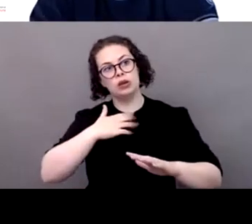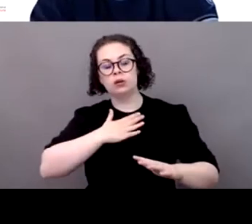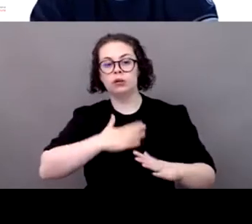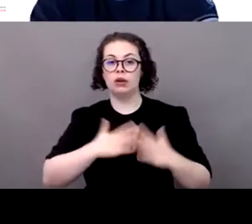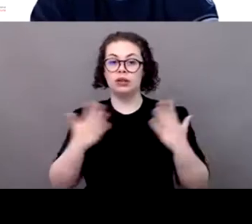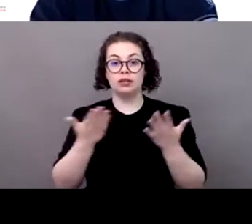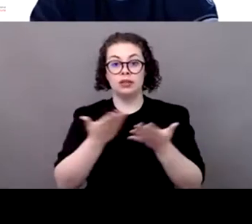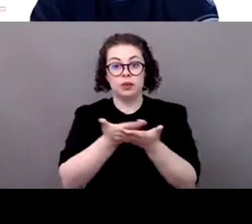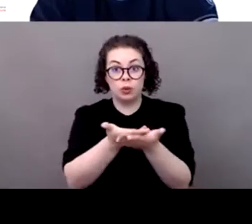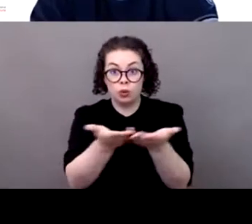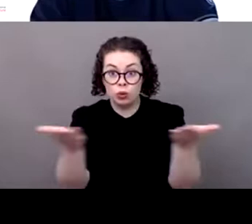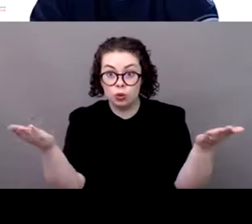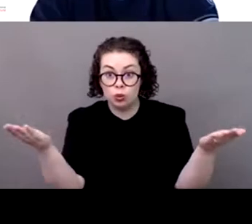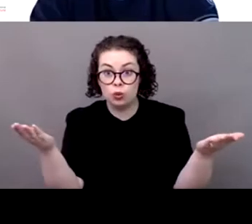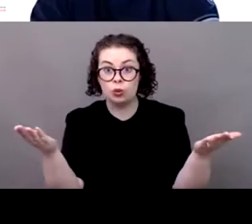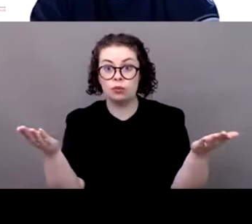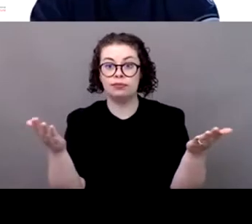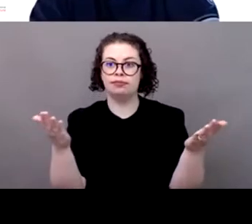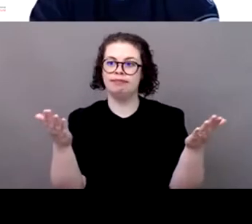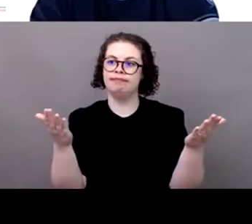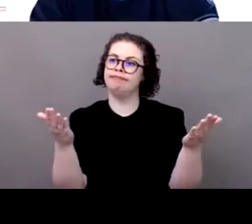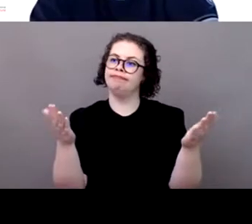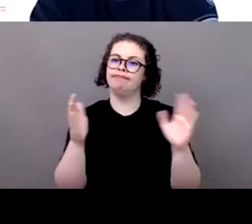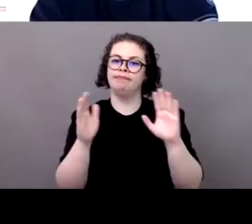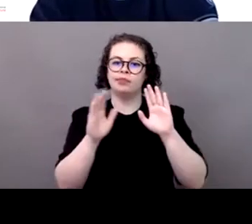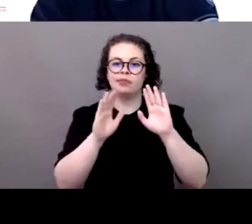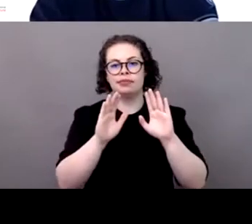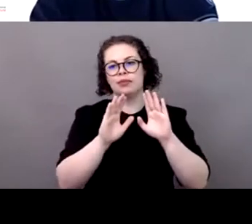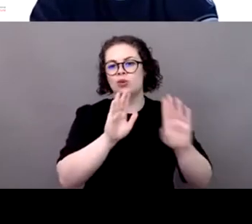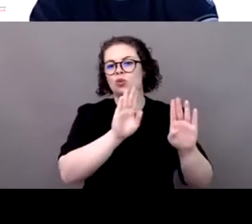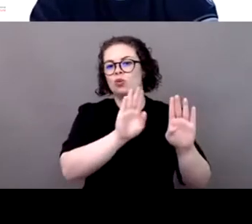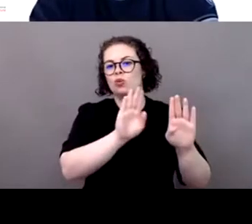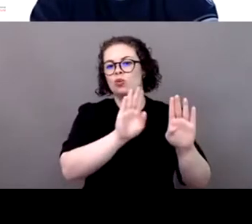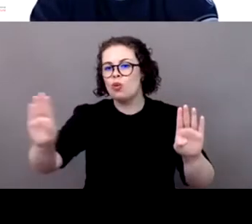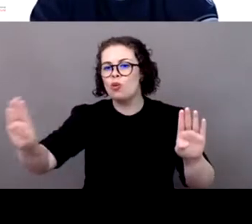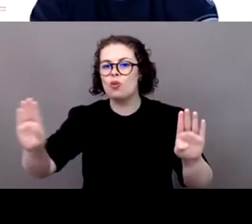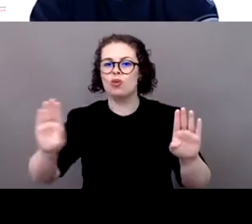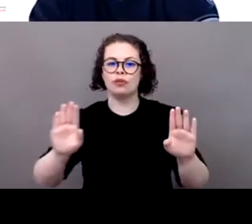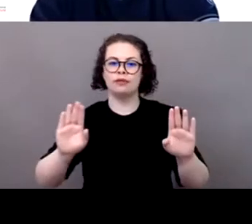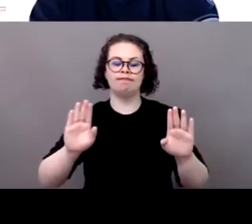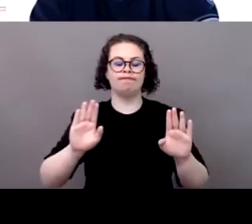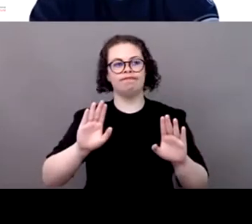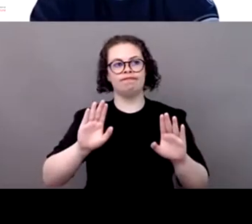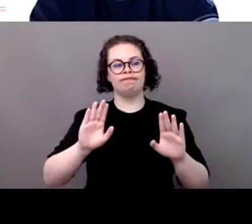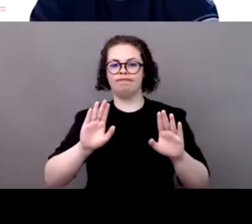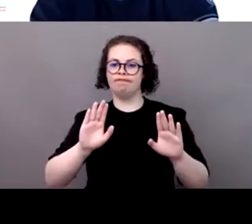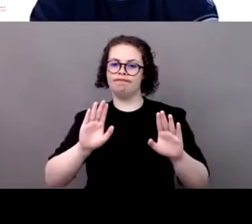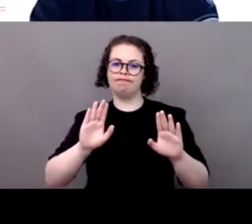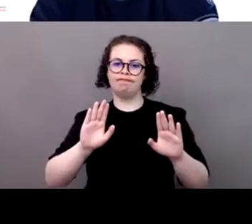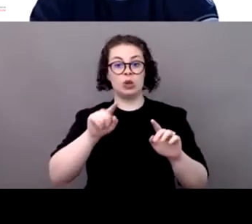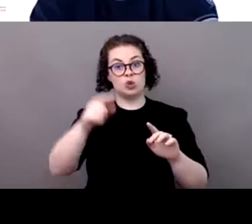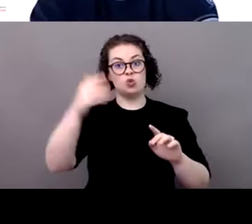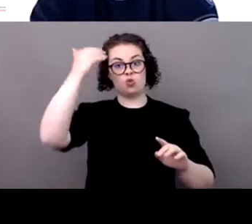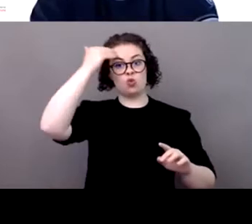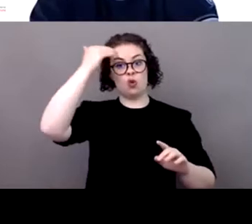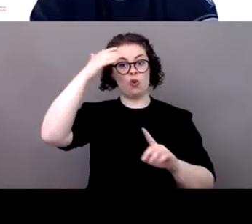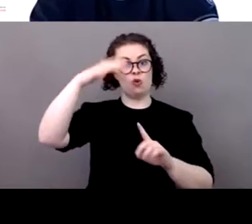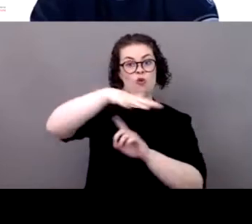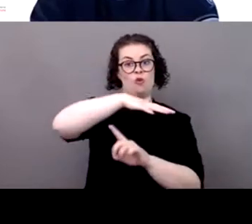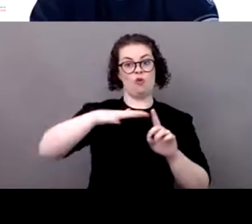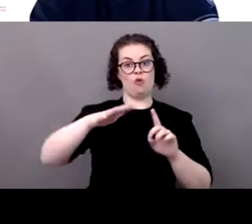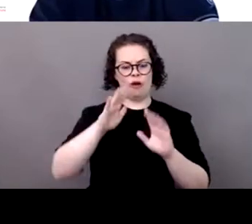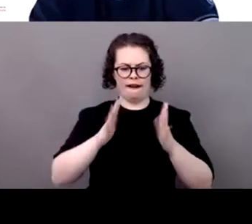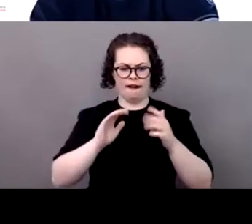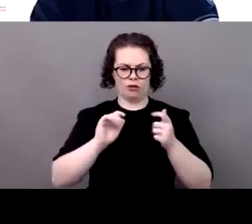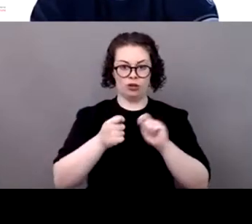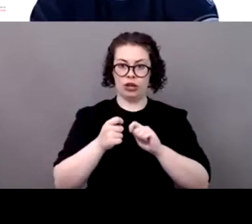you, of your, of the people you are going out with that might be interested in